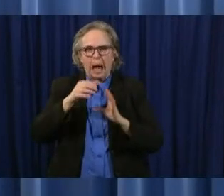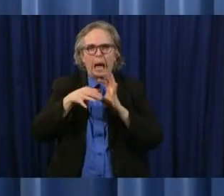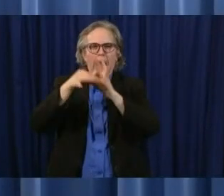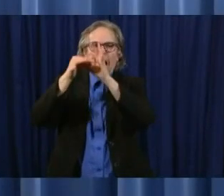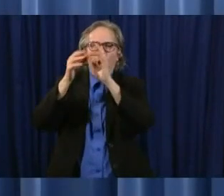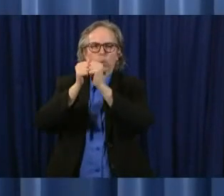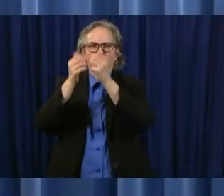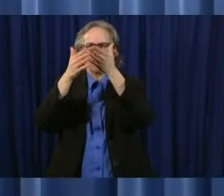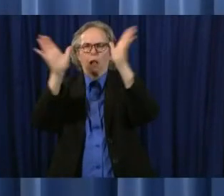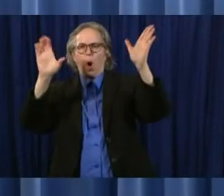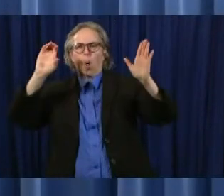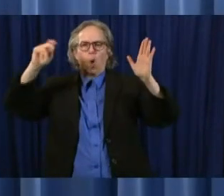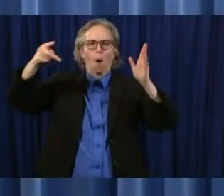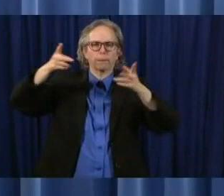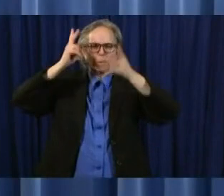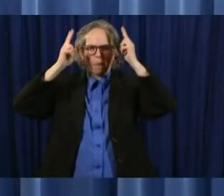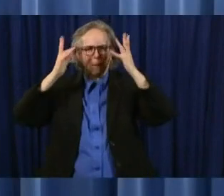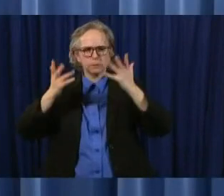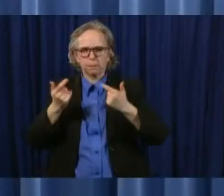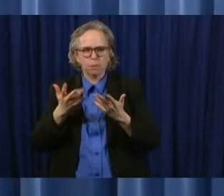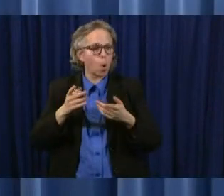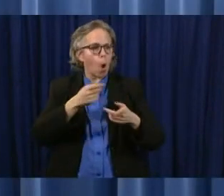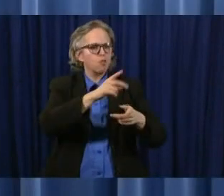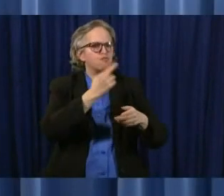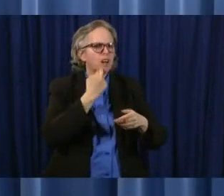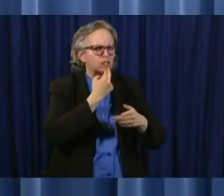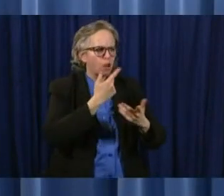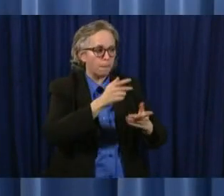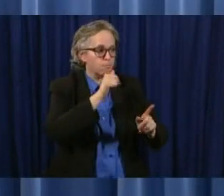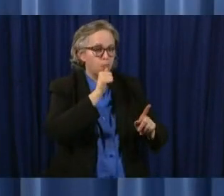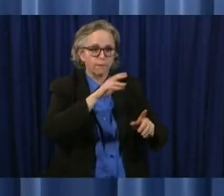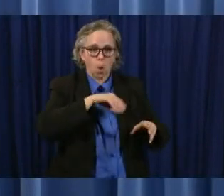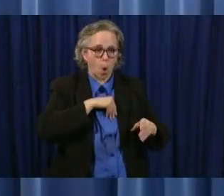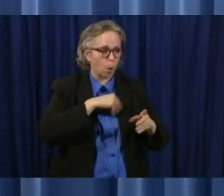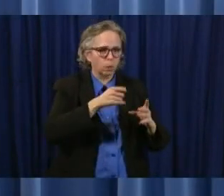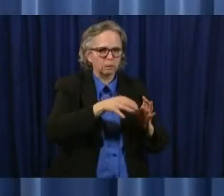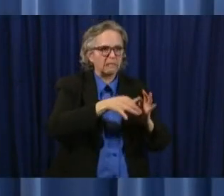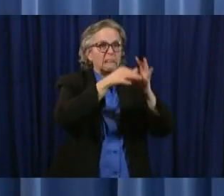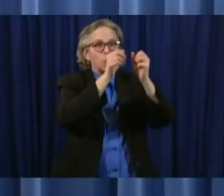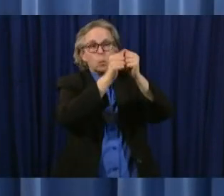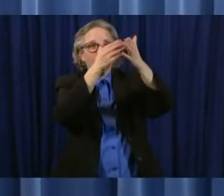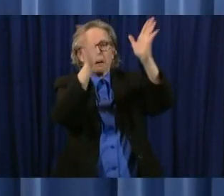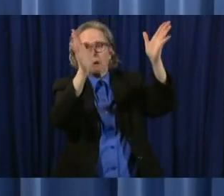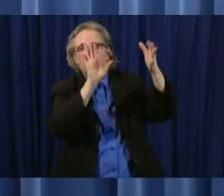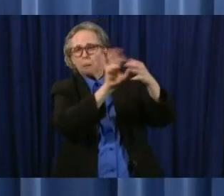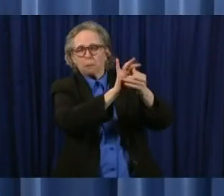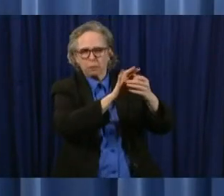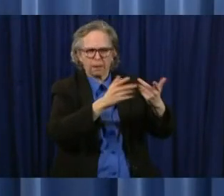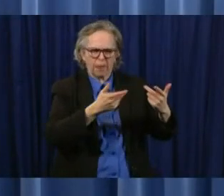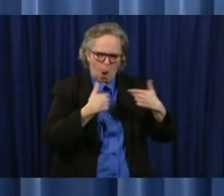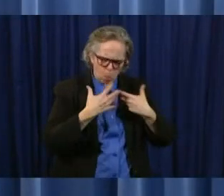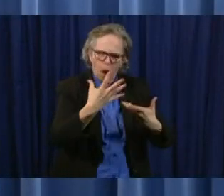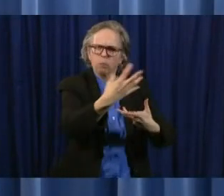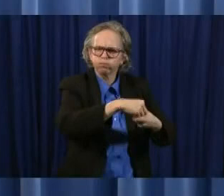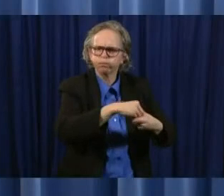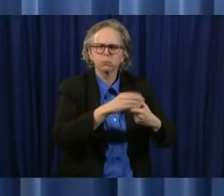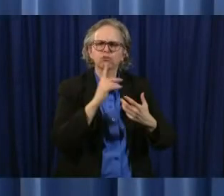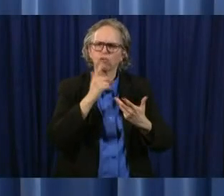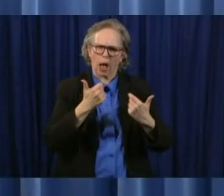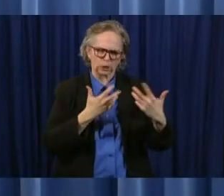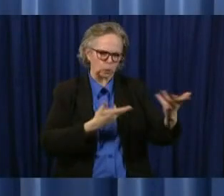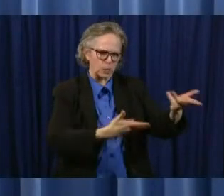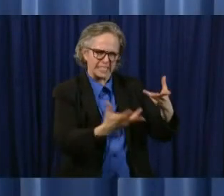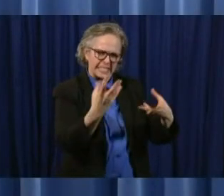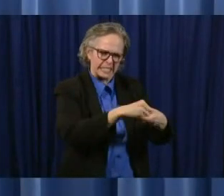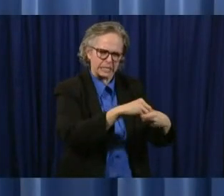restaurant uh because we want to hear from them uh as well as the other people who who are involved in in